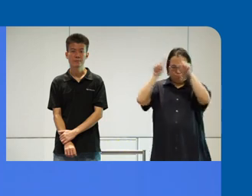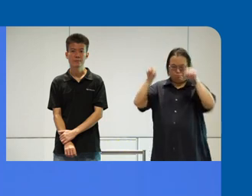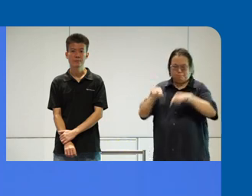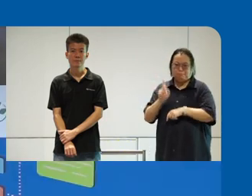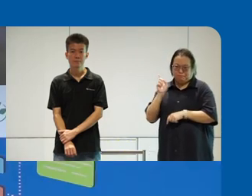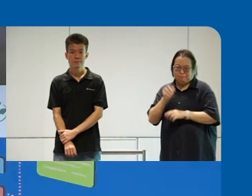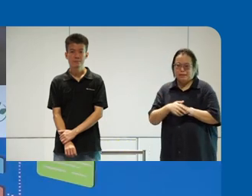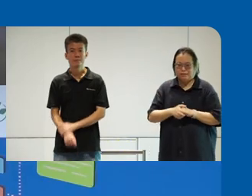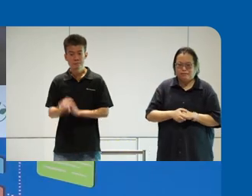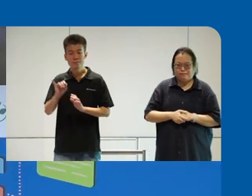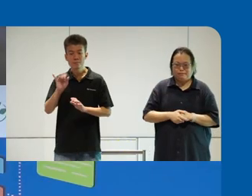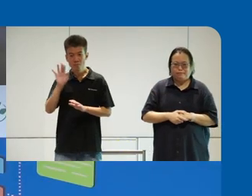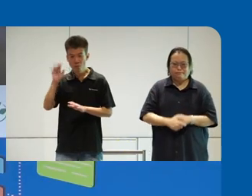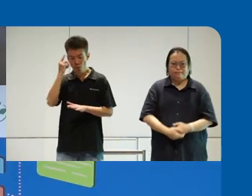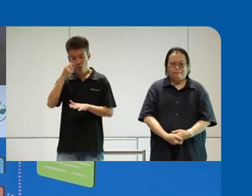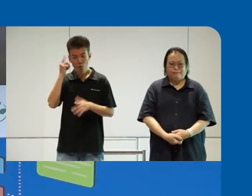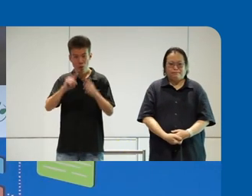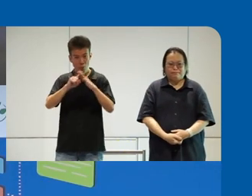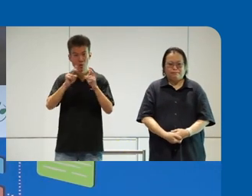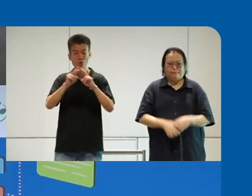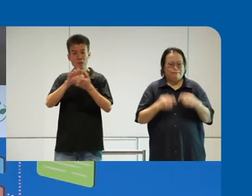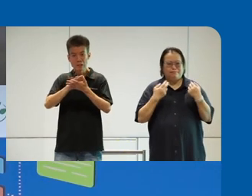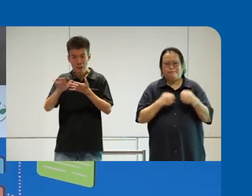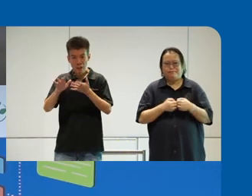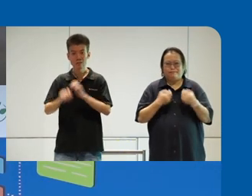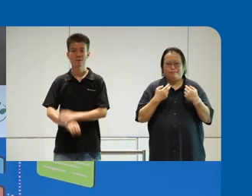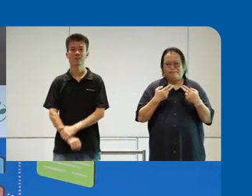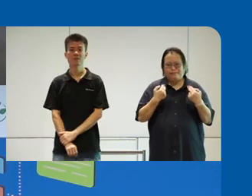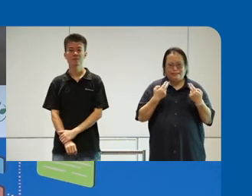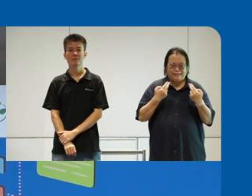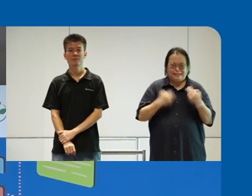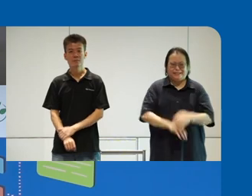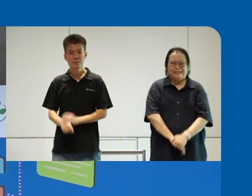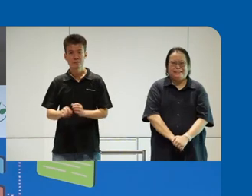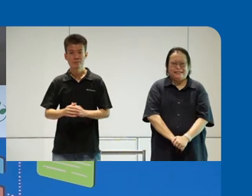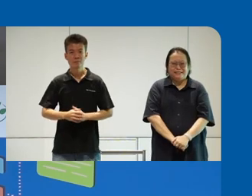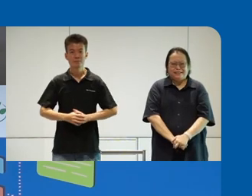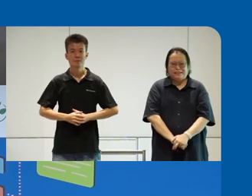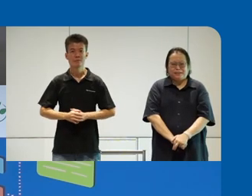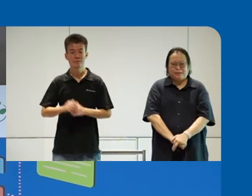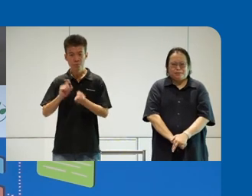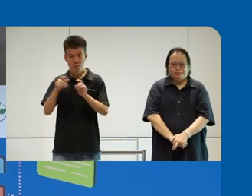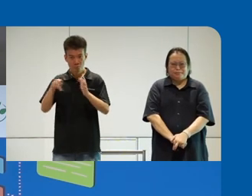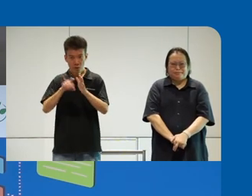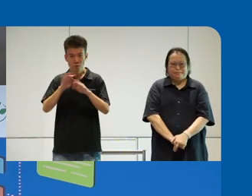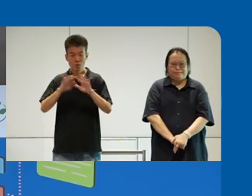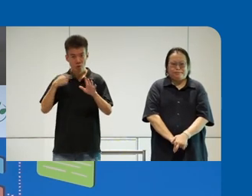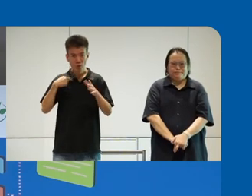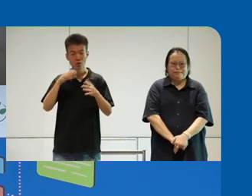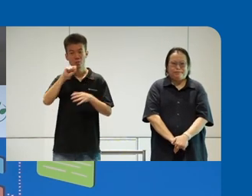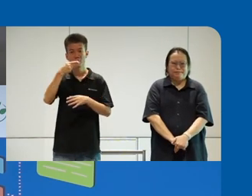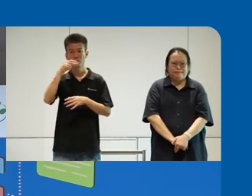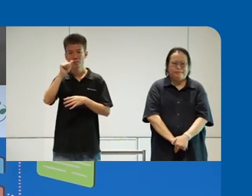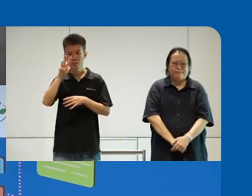away. your face will appear very nicely here. So I'm going to change the pattern a little bit. I'm going to stay seated, if you don't mind. All right. So I'm Sean.